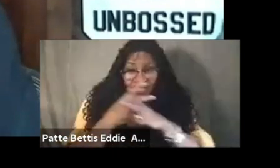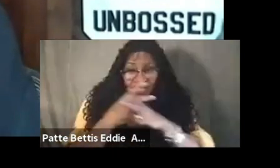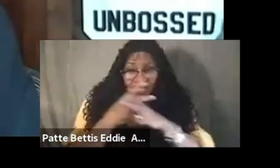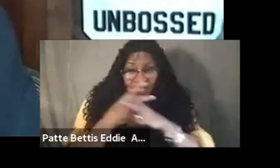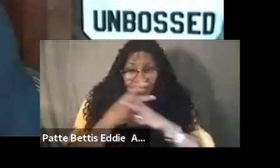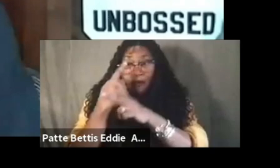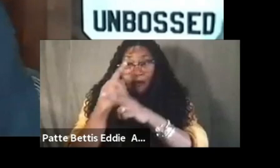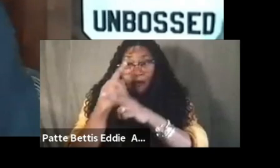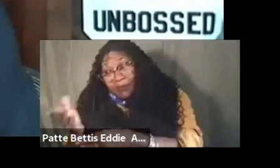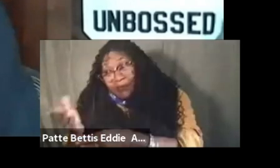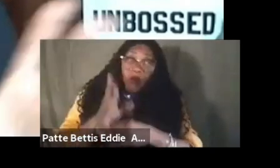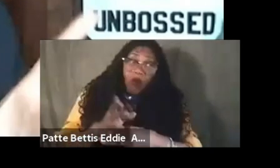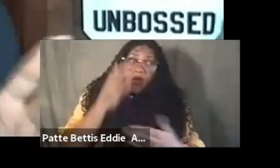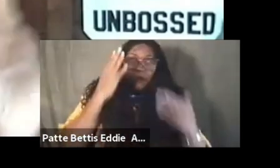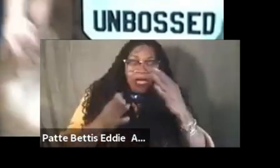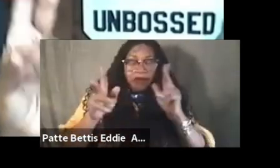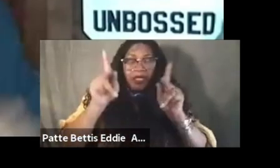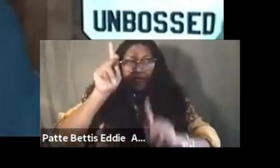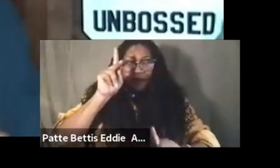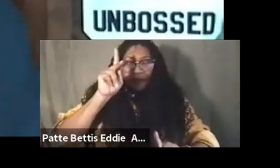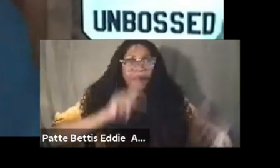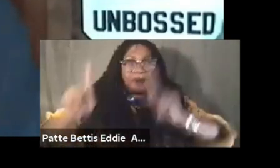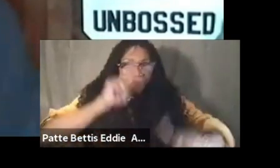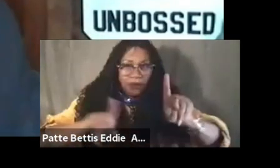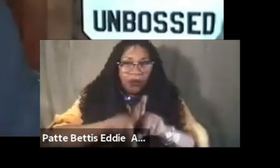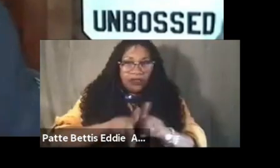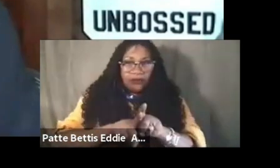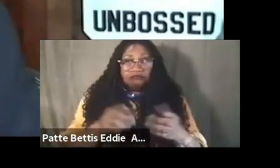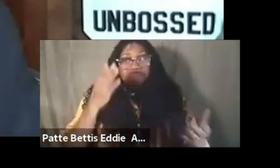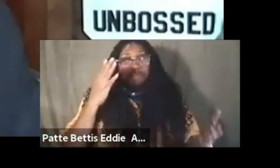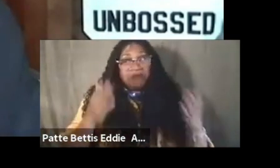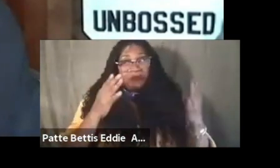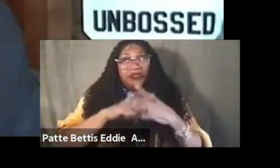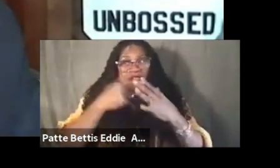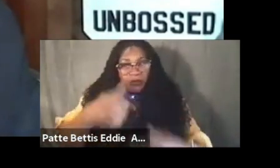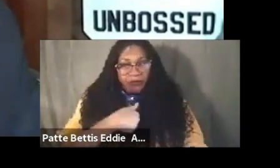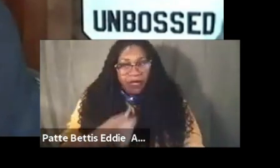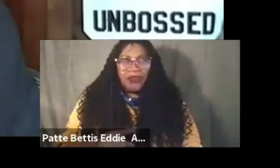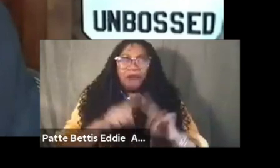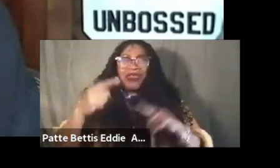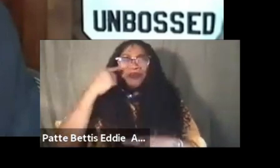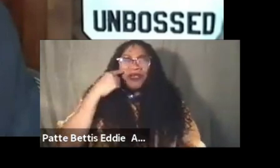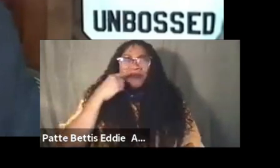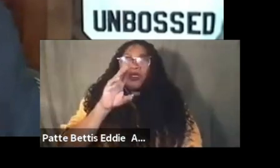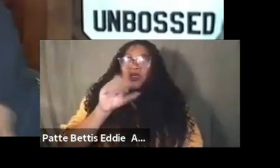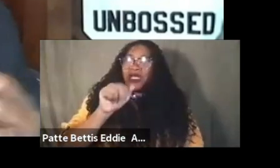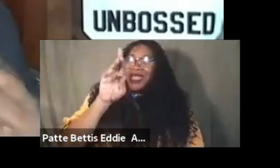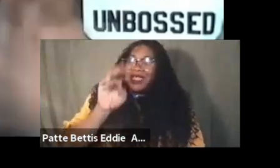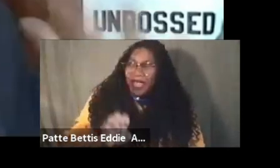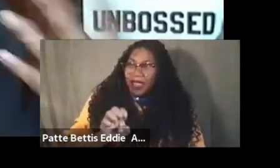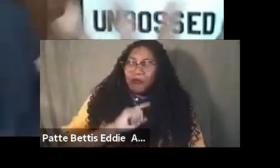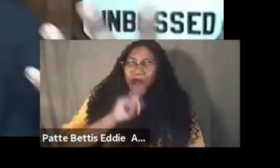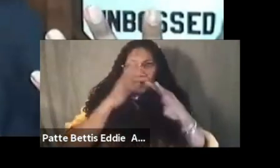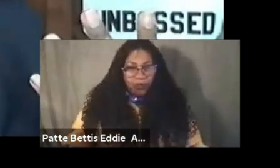artists sometimes at contemporary institutions maybe i'll say it was maybe but i'm thinking about you know the care i was like if we really having a critical